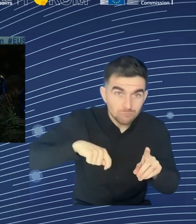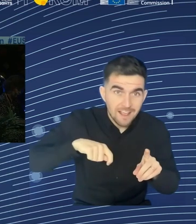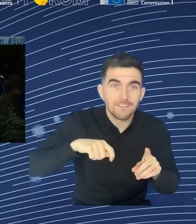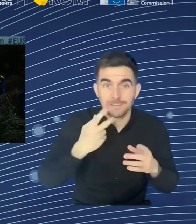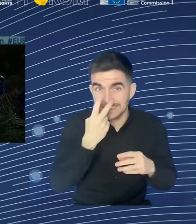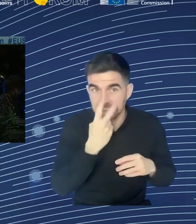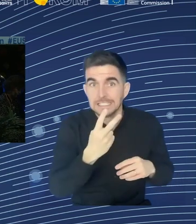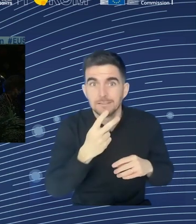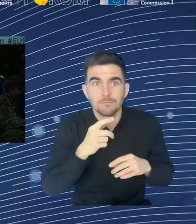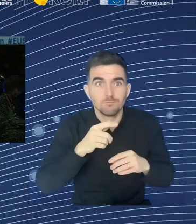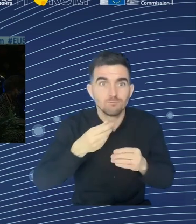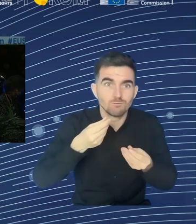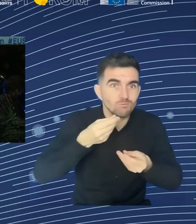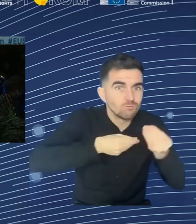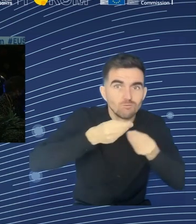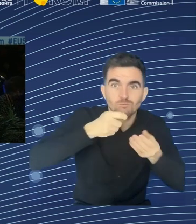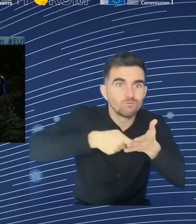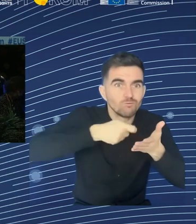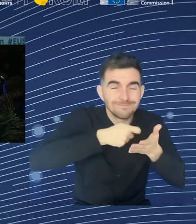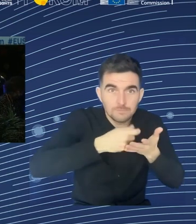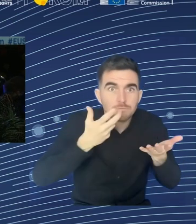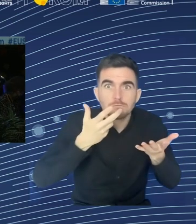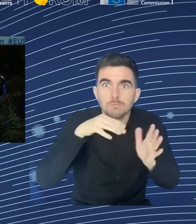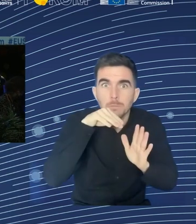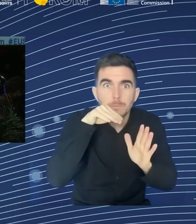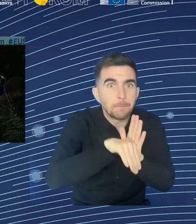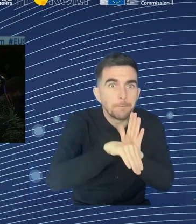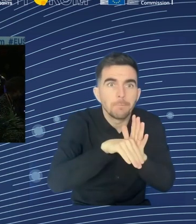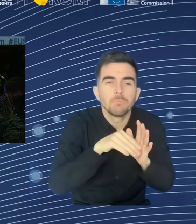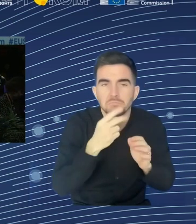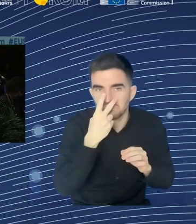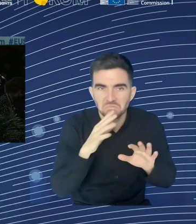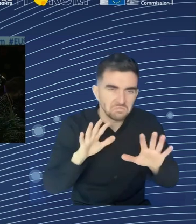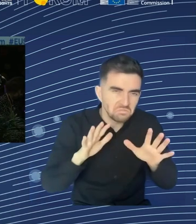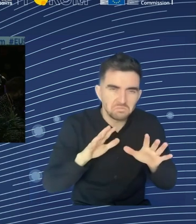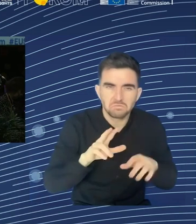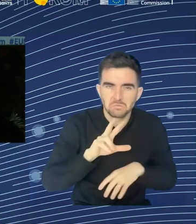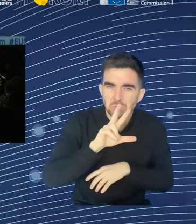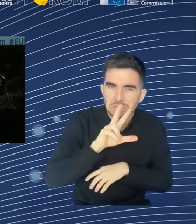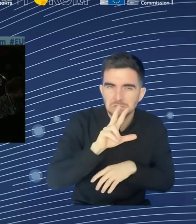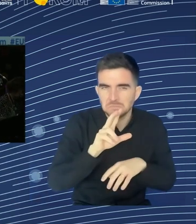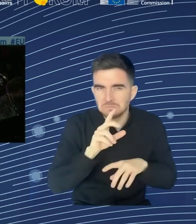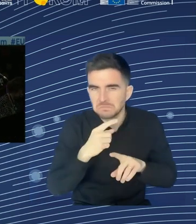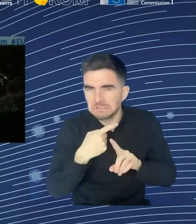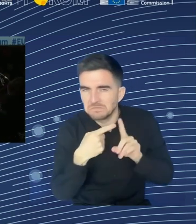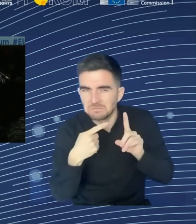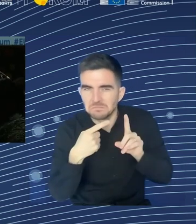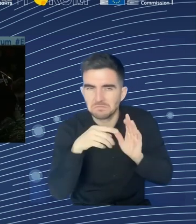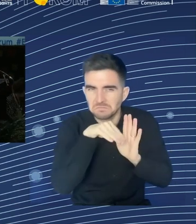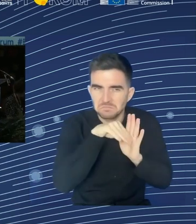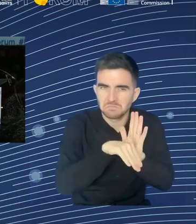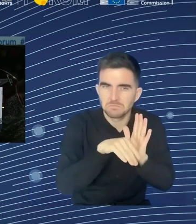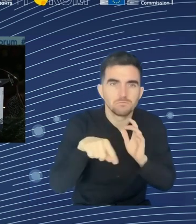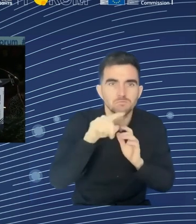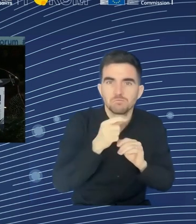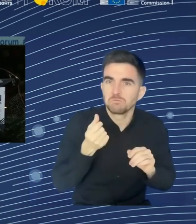household income, where in 2022, there was a slight decline. But what is sort